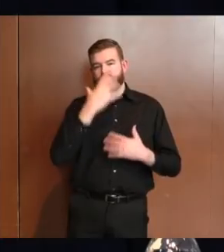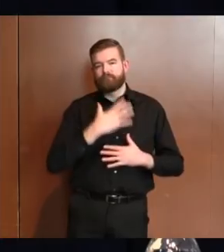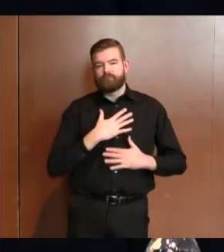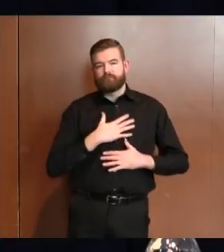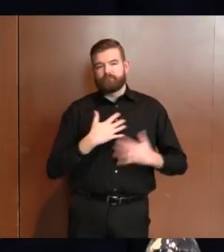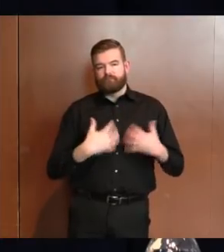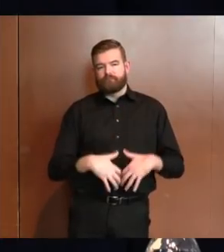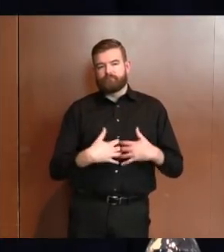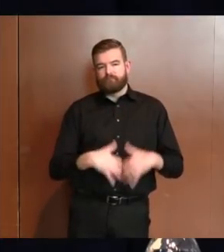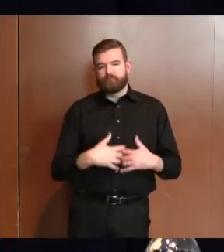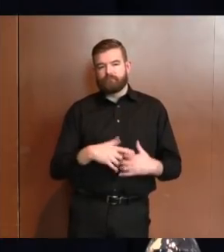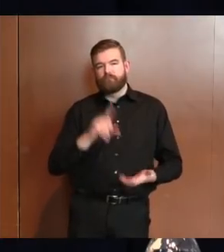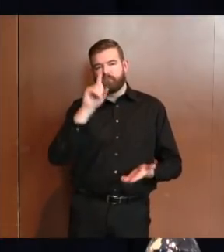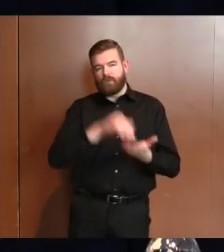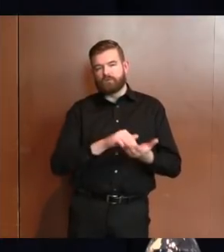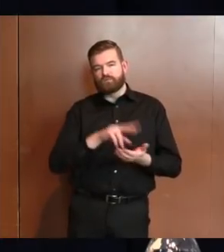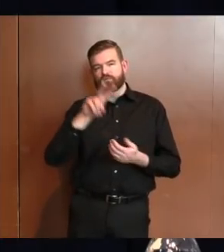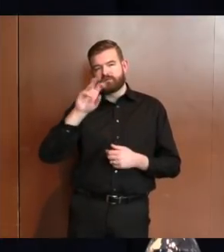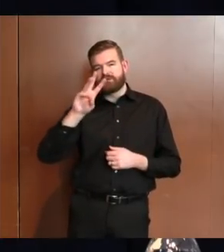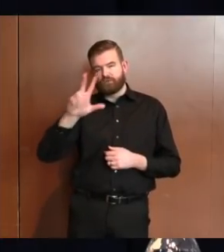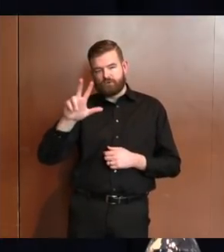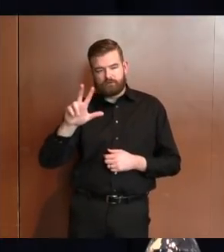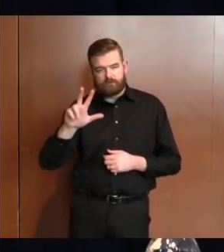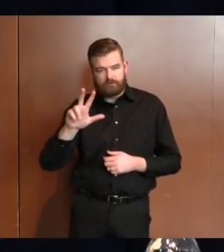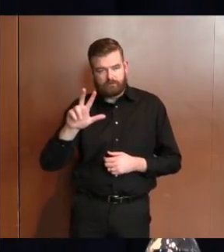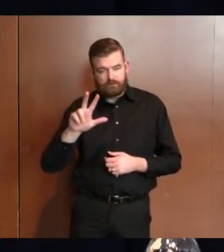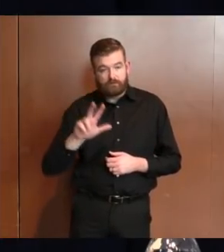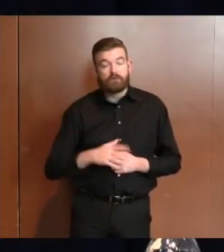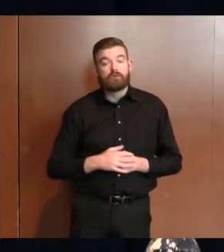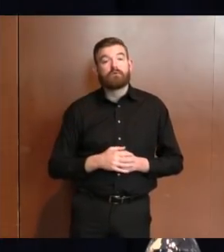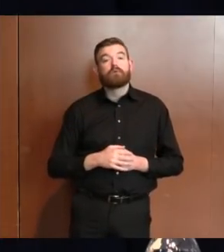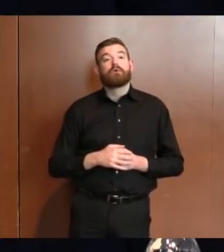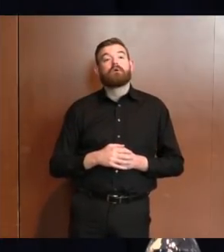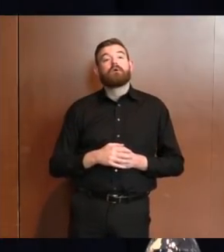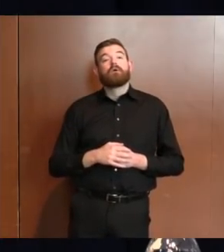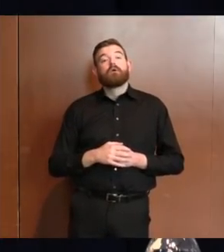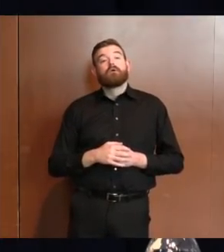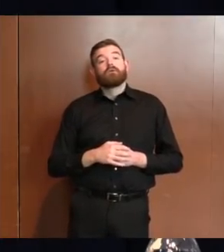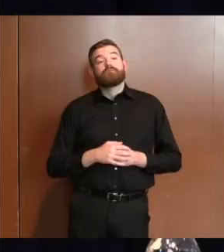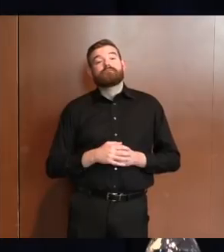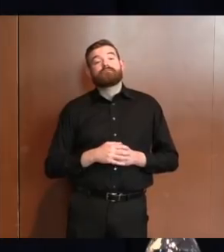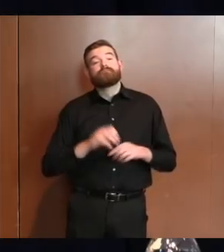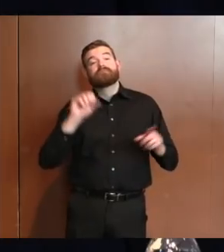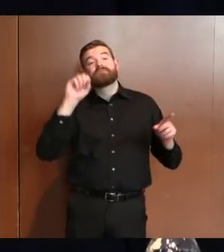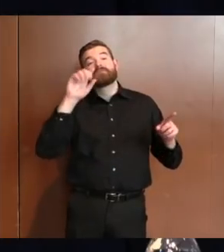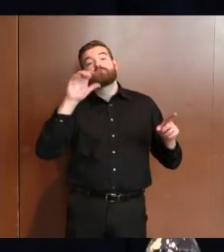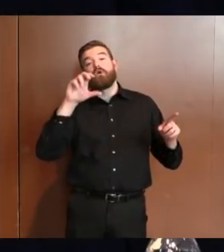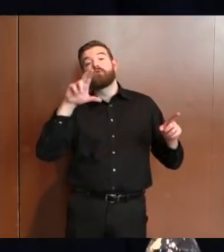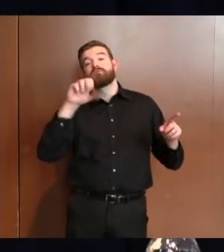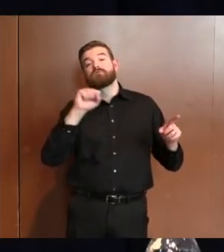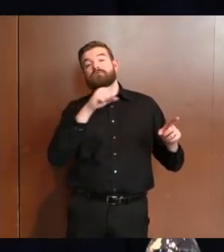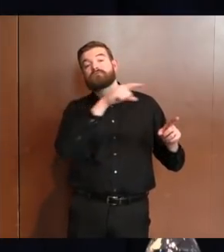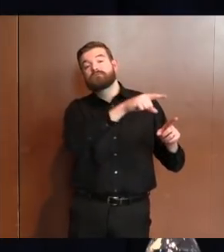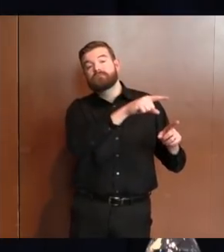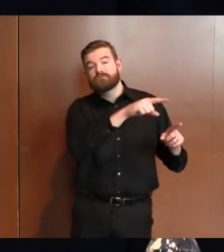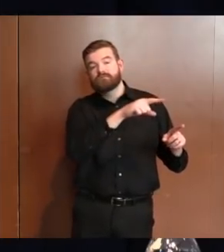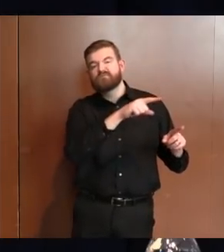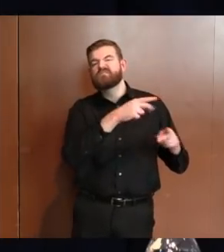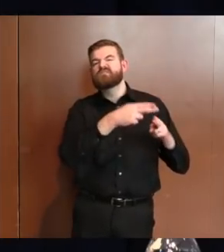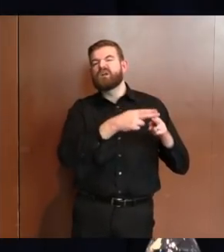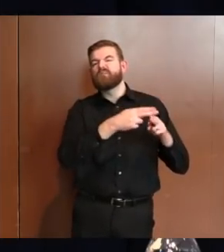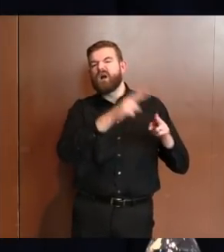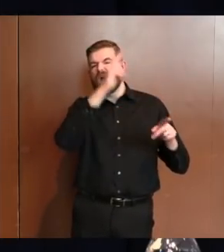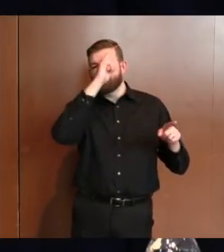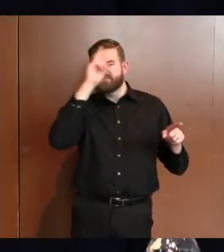Also, our first field medical station in Secaucus will open on Monday. This morning, as we speak,